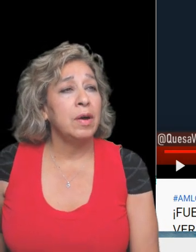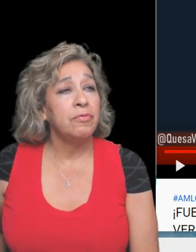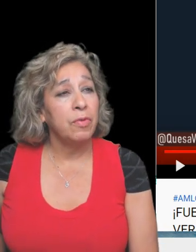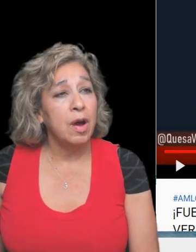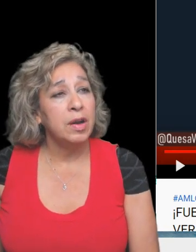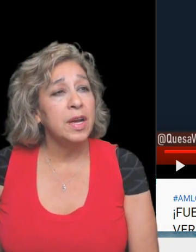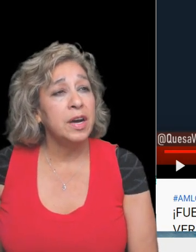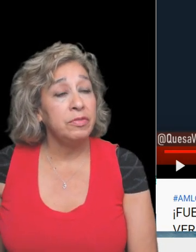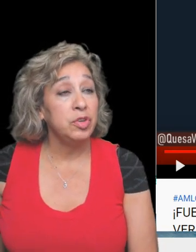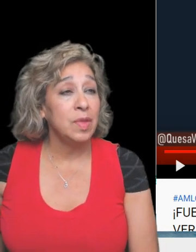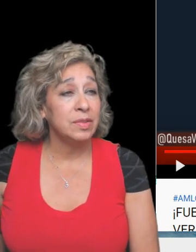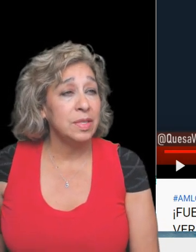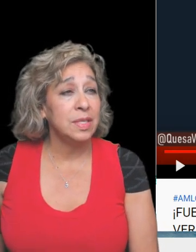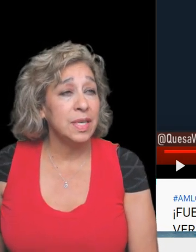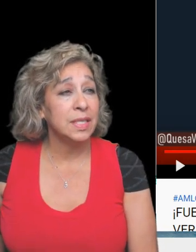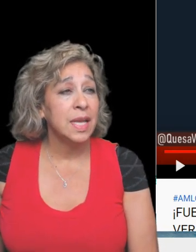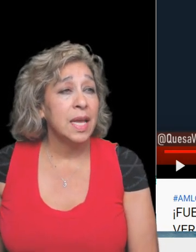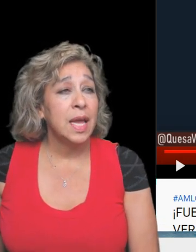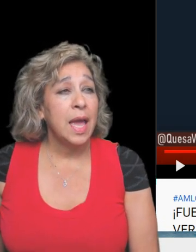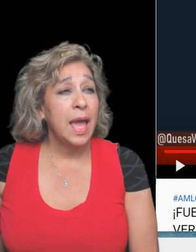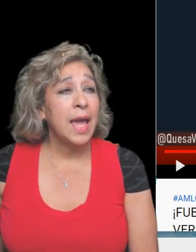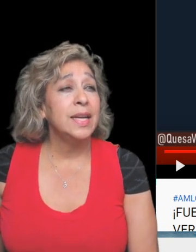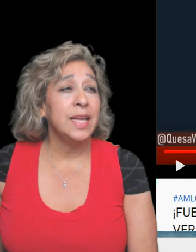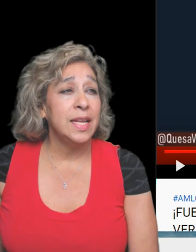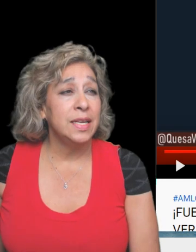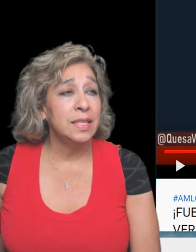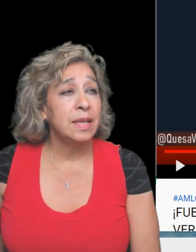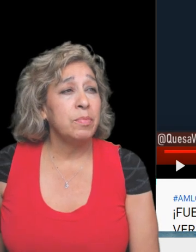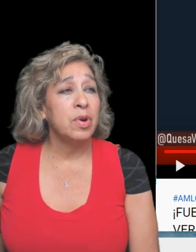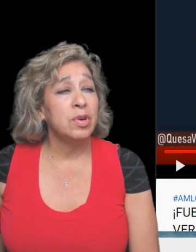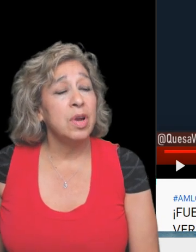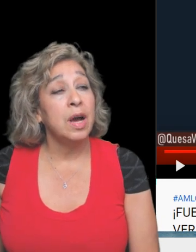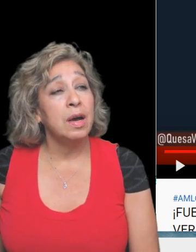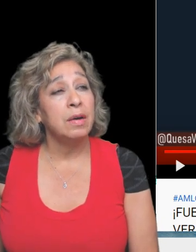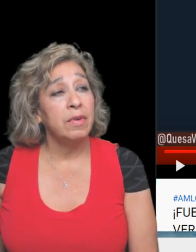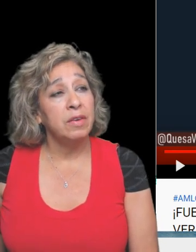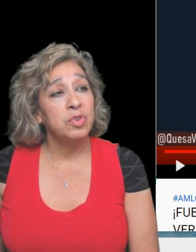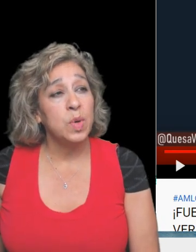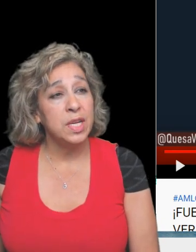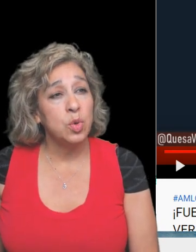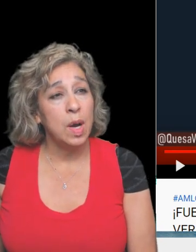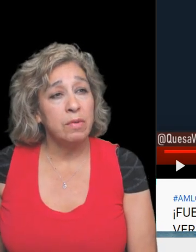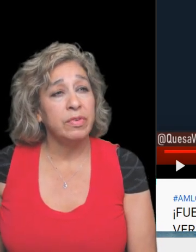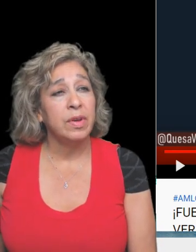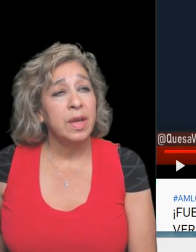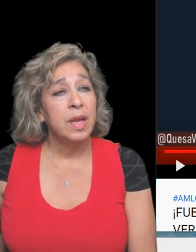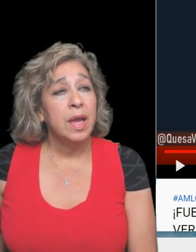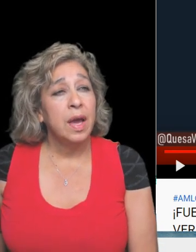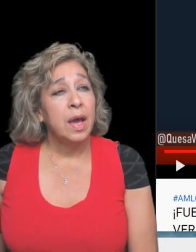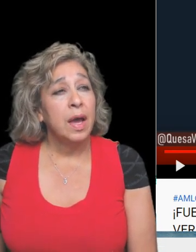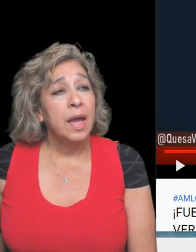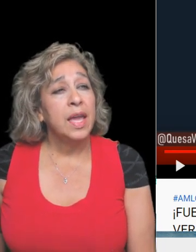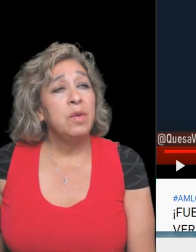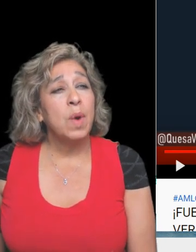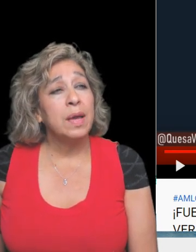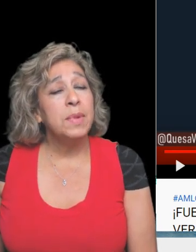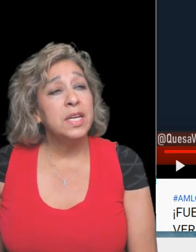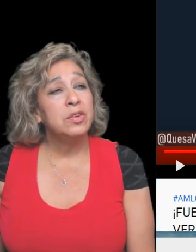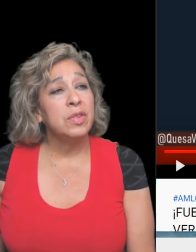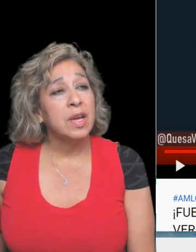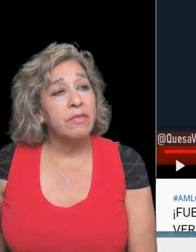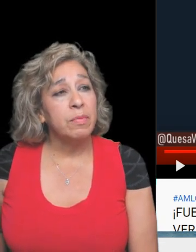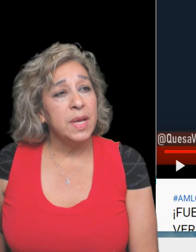fraud of 2006 and in December of 2012. He